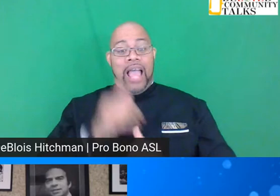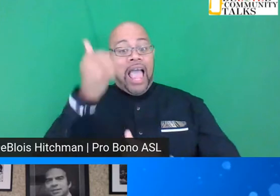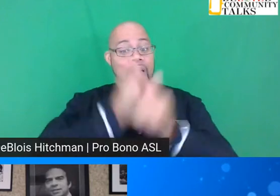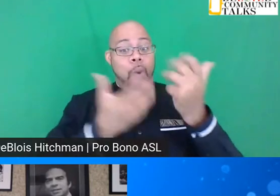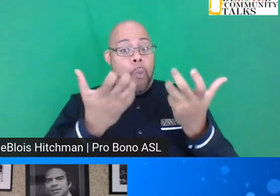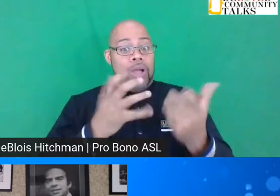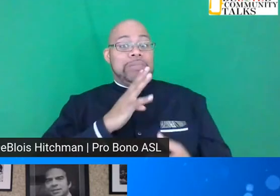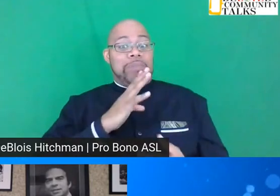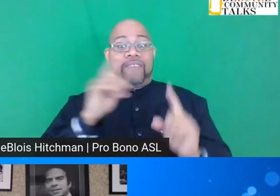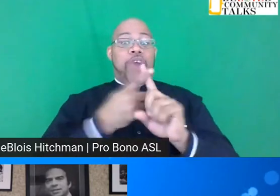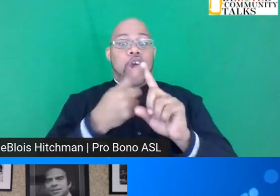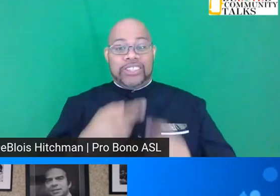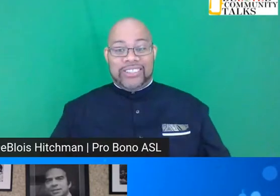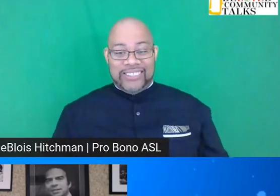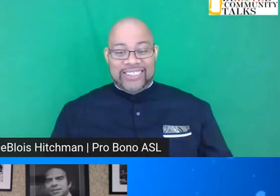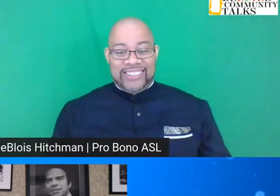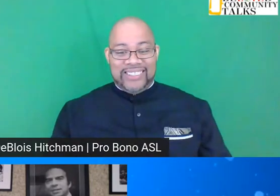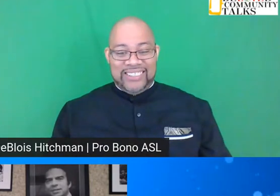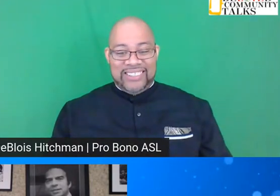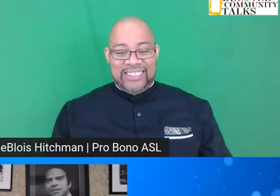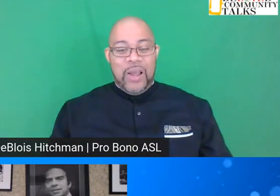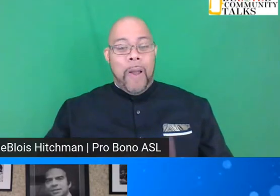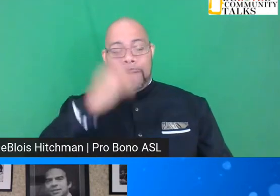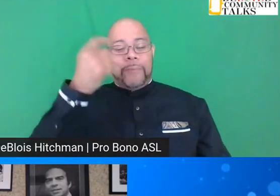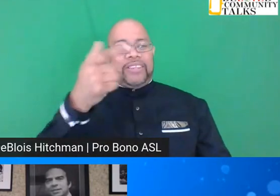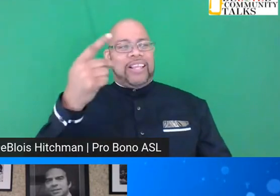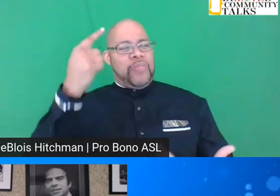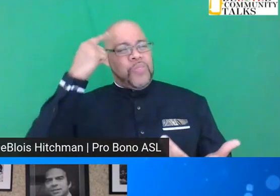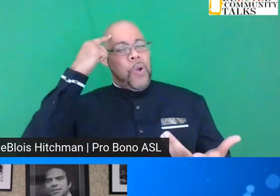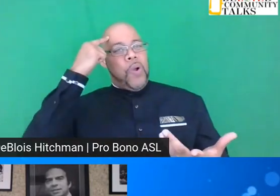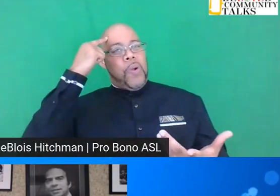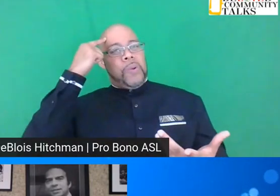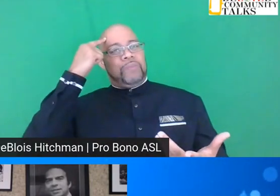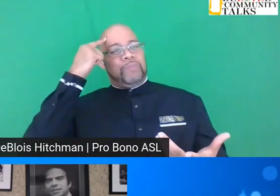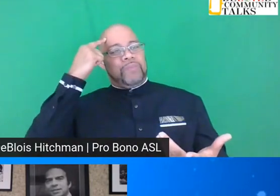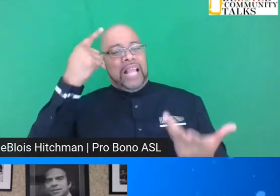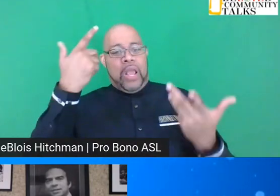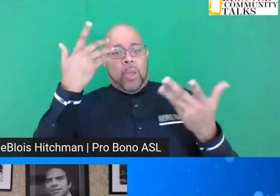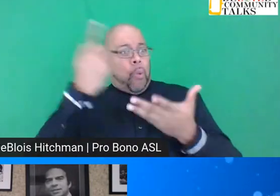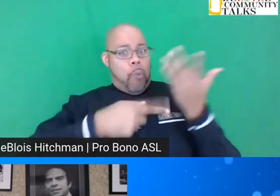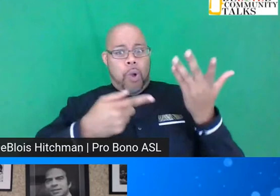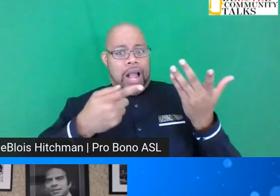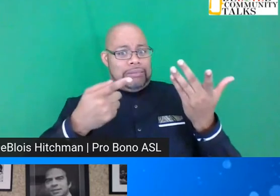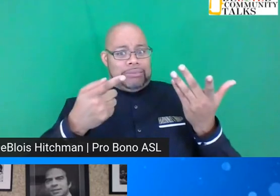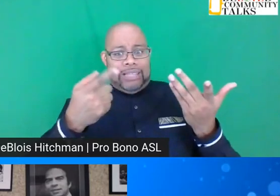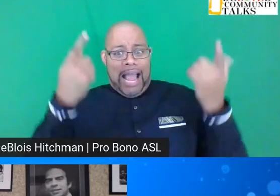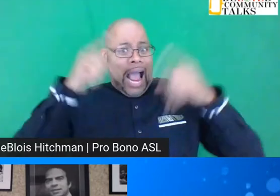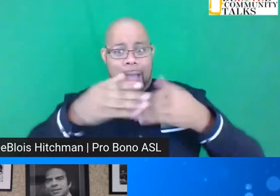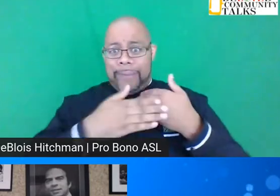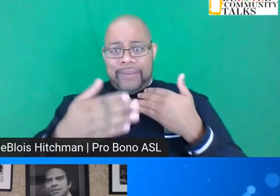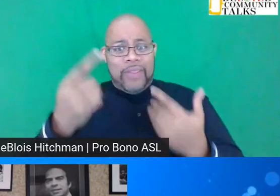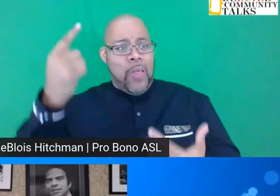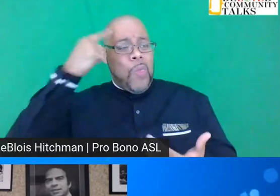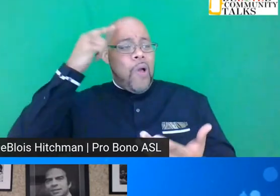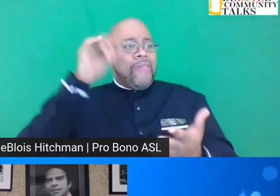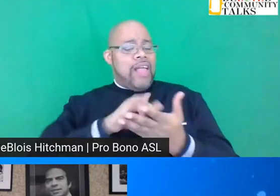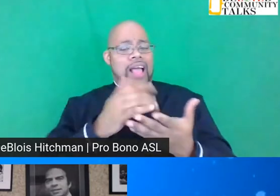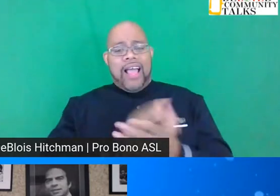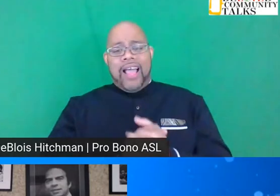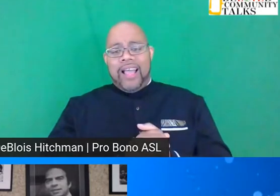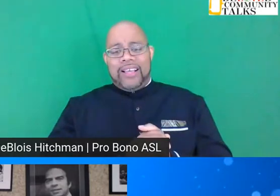wanted to speak first because they figured that they didn't know what it was going to be, and they thought that